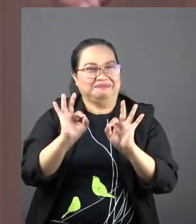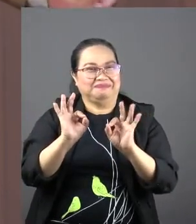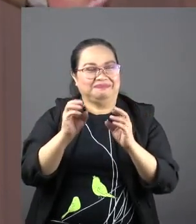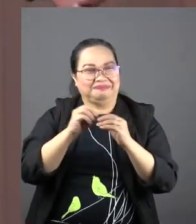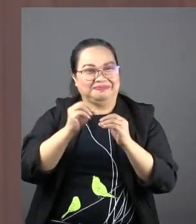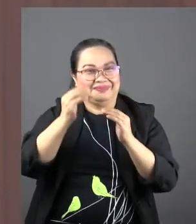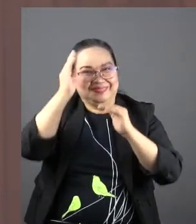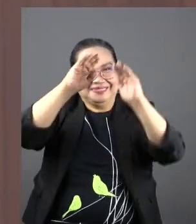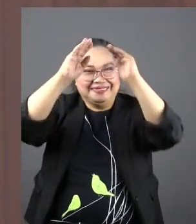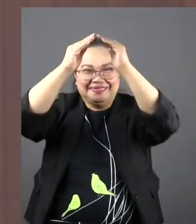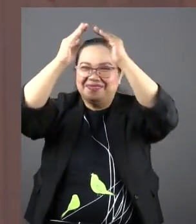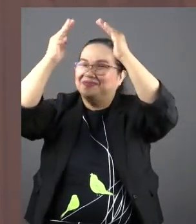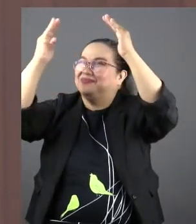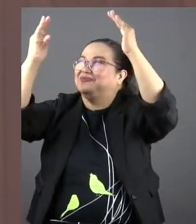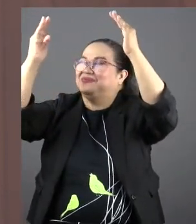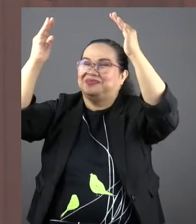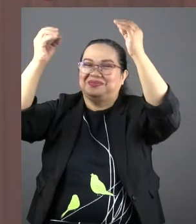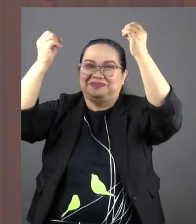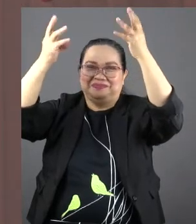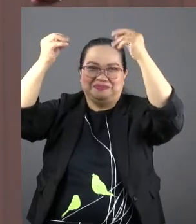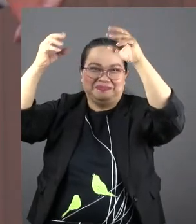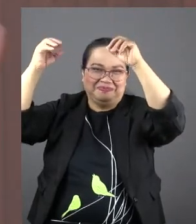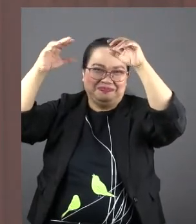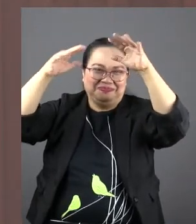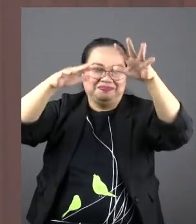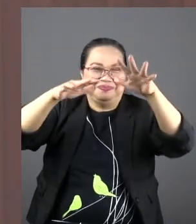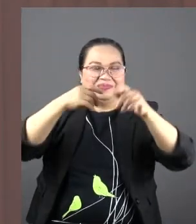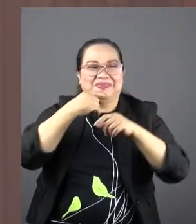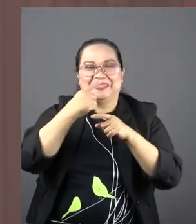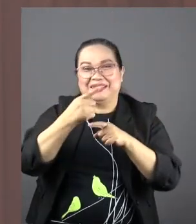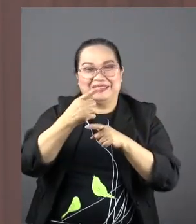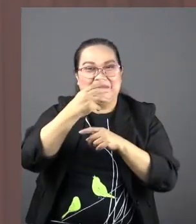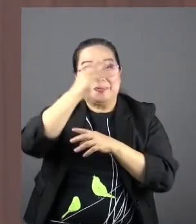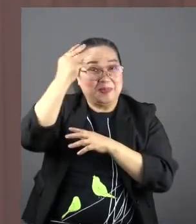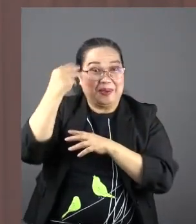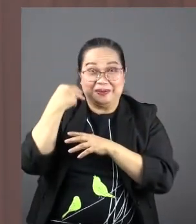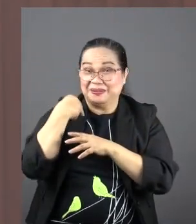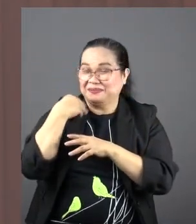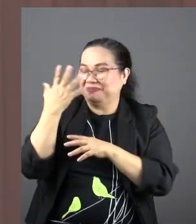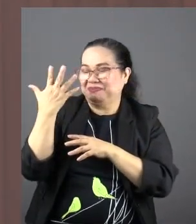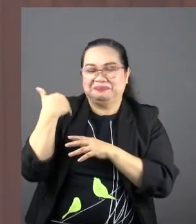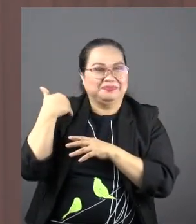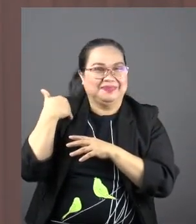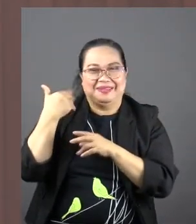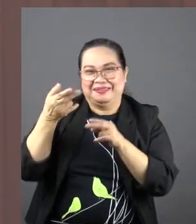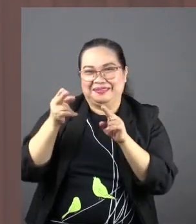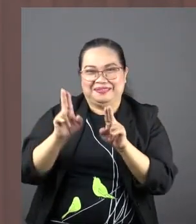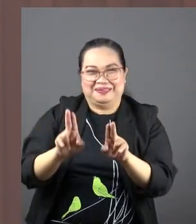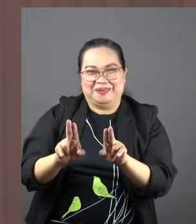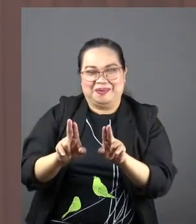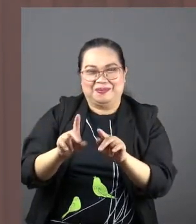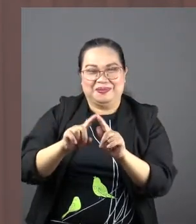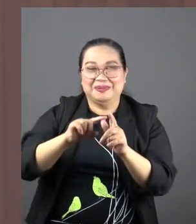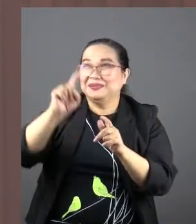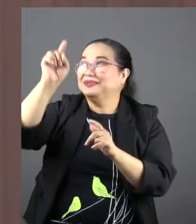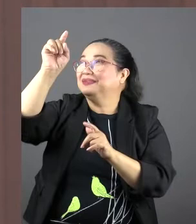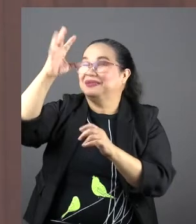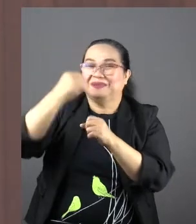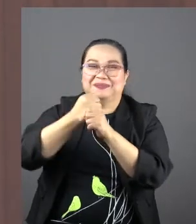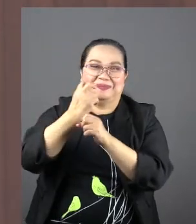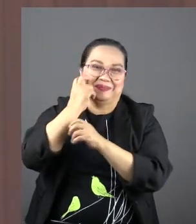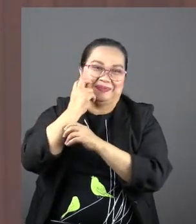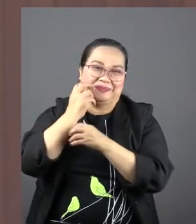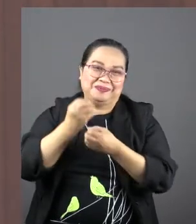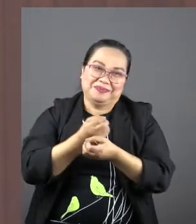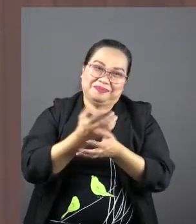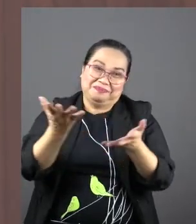millennial kingdom. That's a prophecy by the way. And he was saying Mary that time has not yet come that I would that God would make wine freely